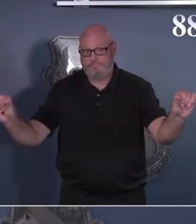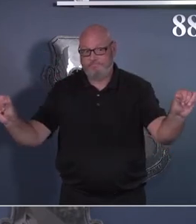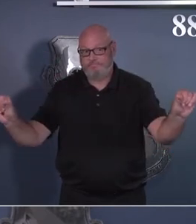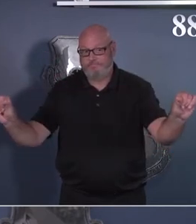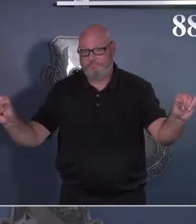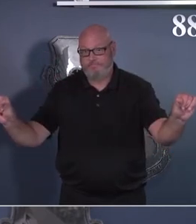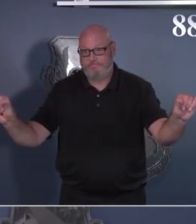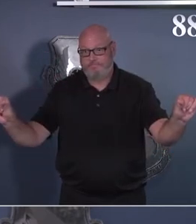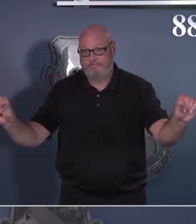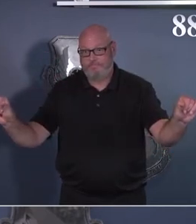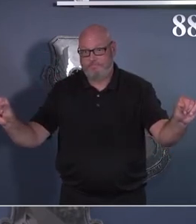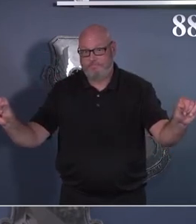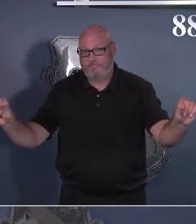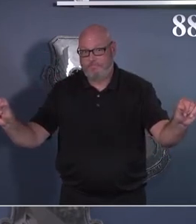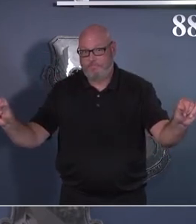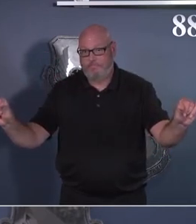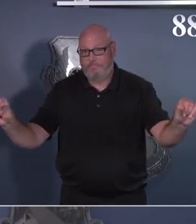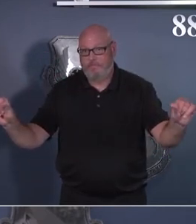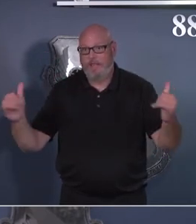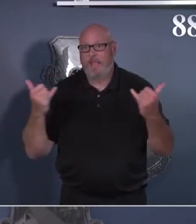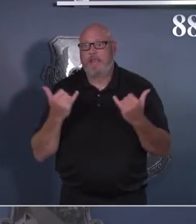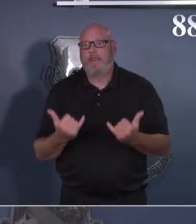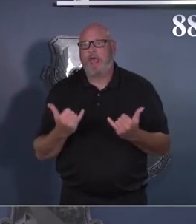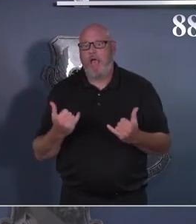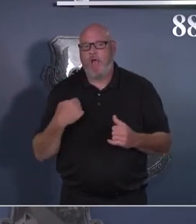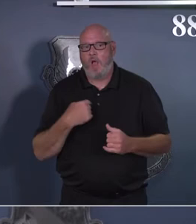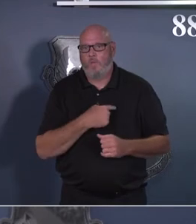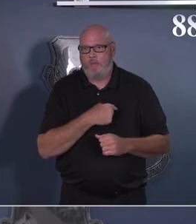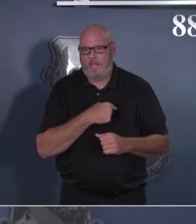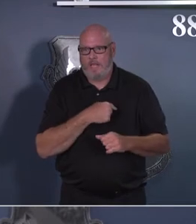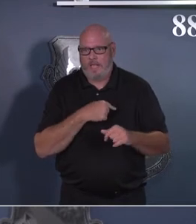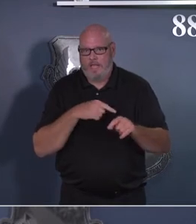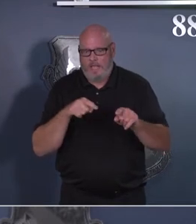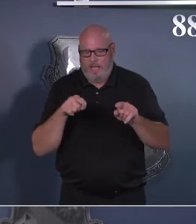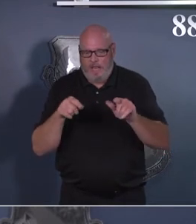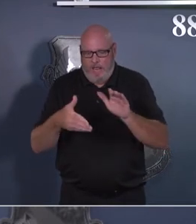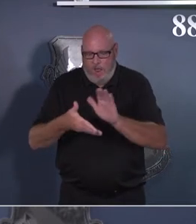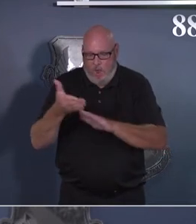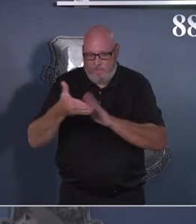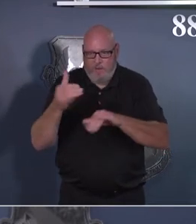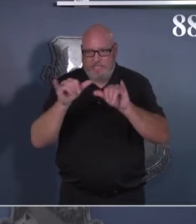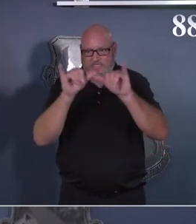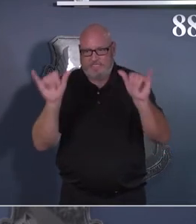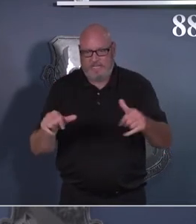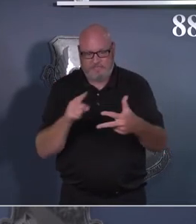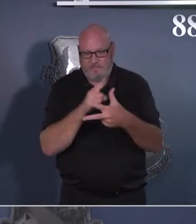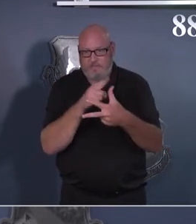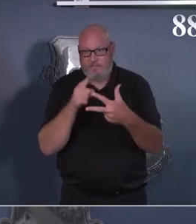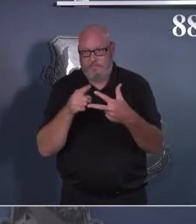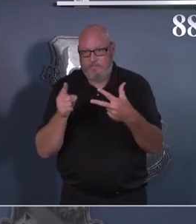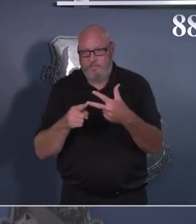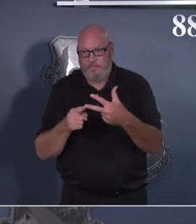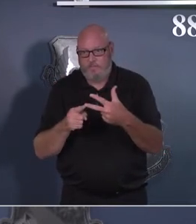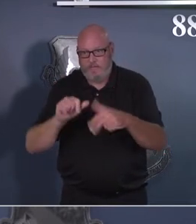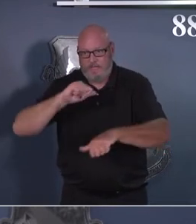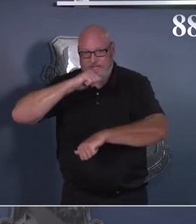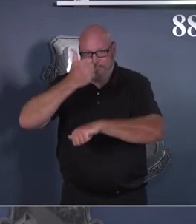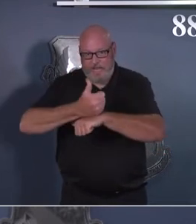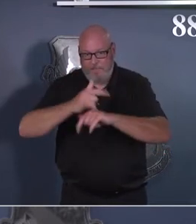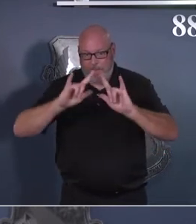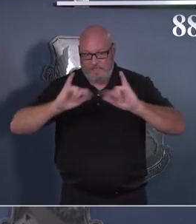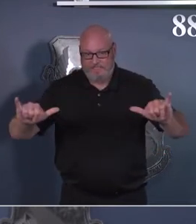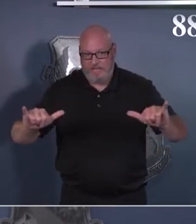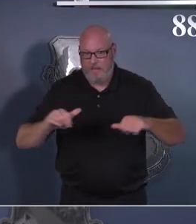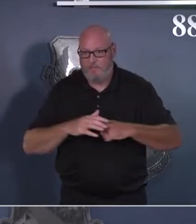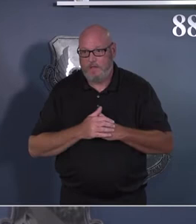continuity of operations plan. And it was the public health emergency and the COOP that actually